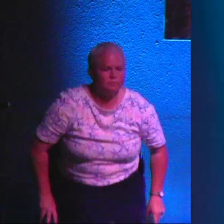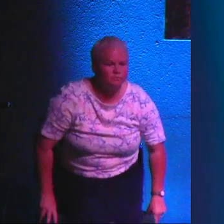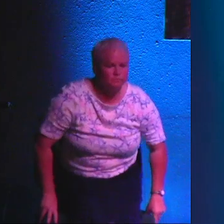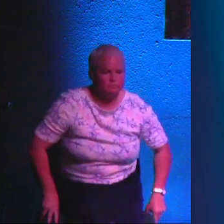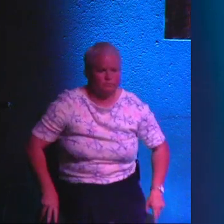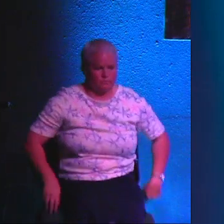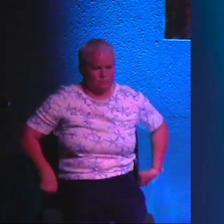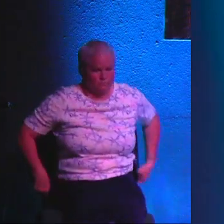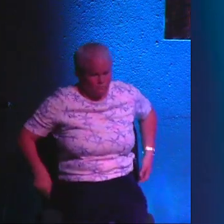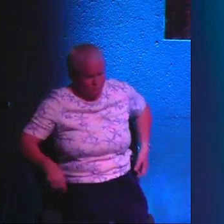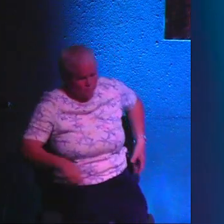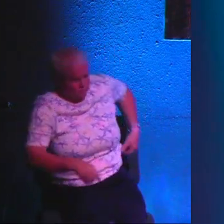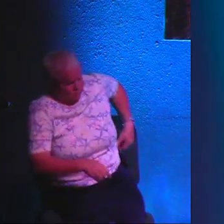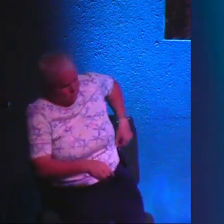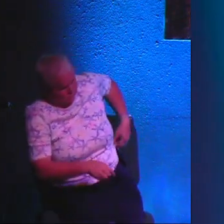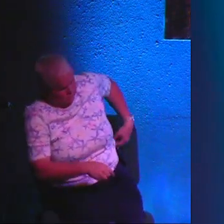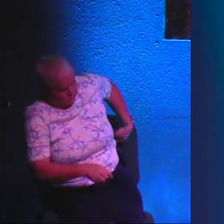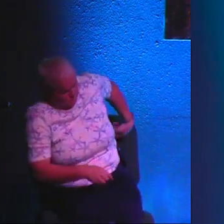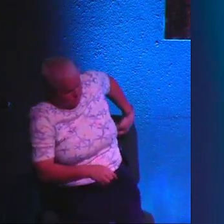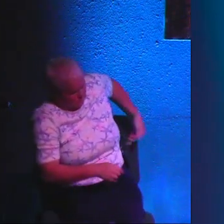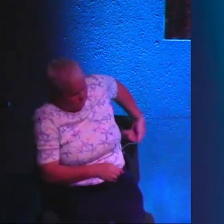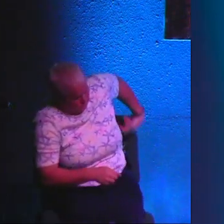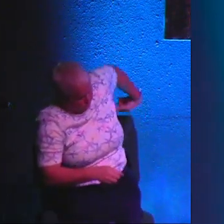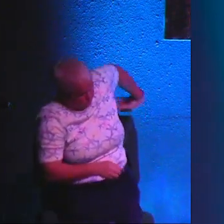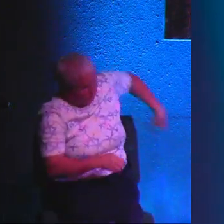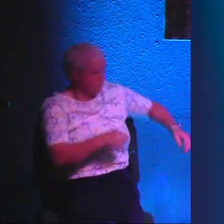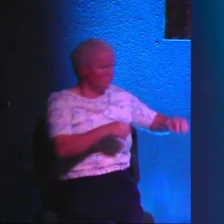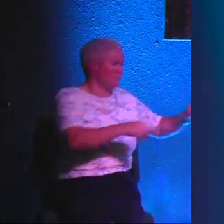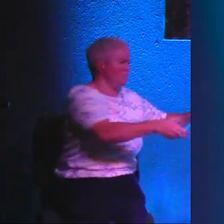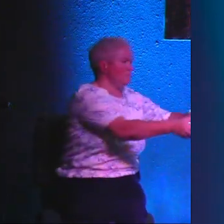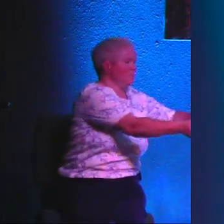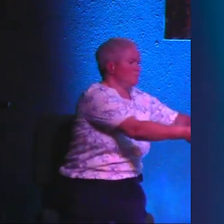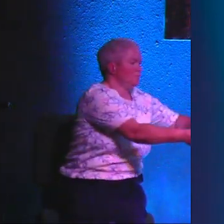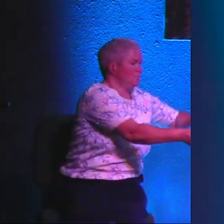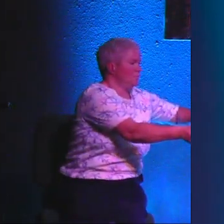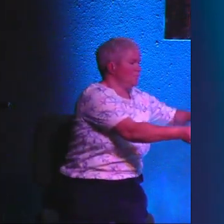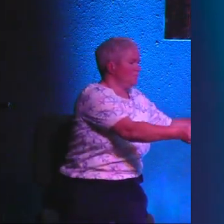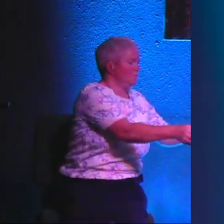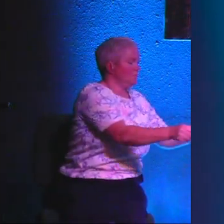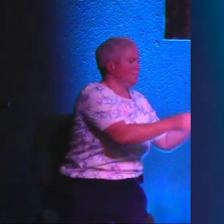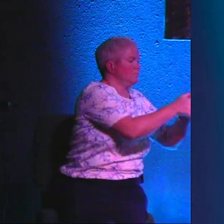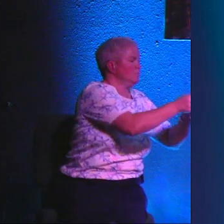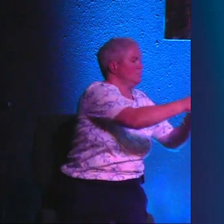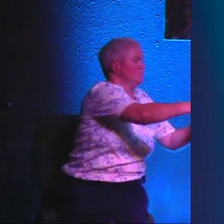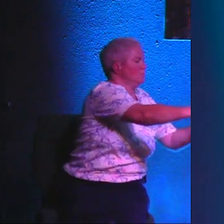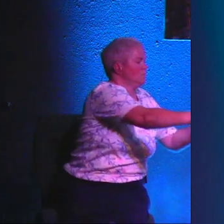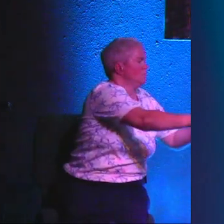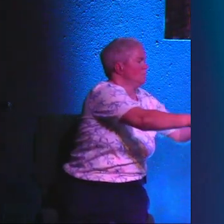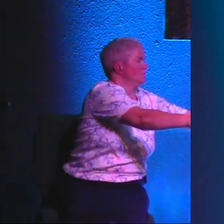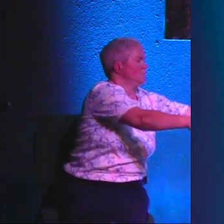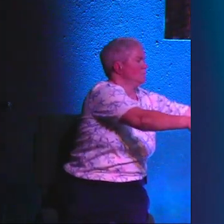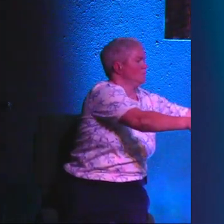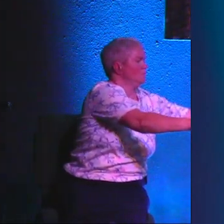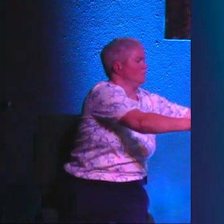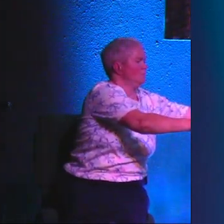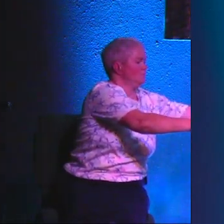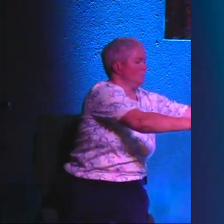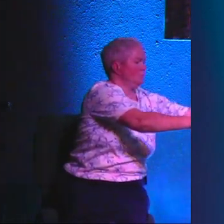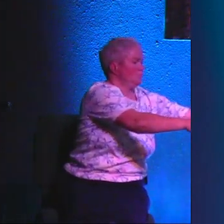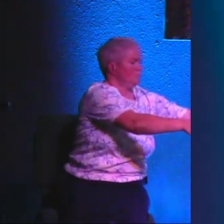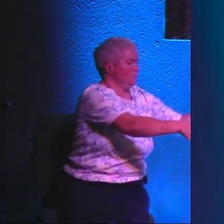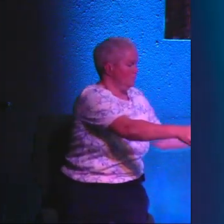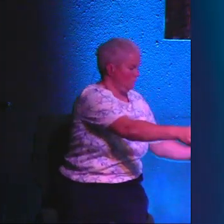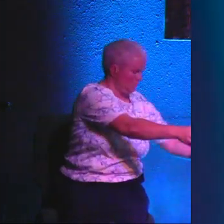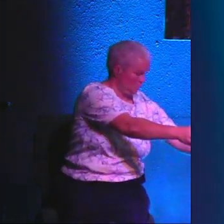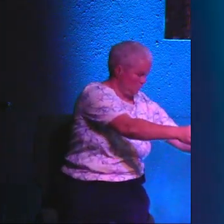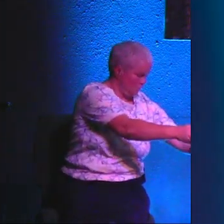this is going to be surprising to you. Sometimes our eyes shift and roam just a little bit, right? We're not as perfect and